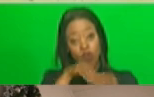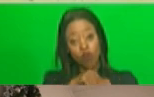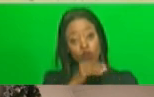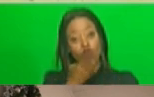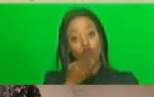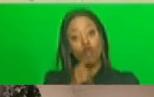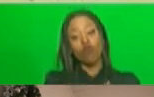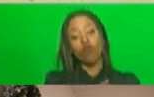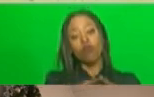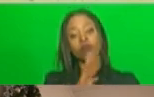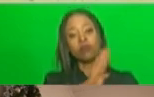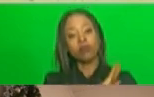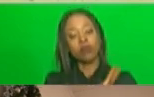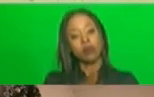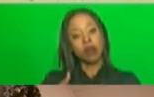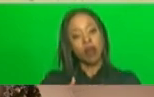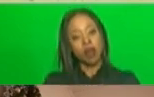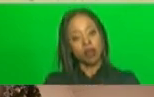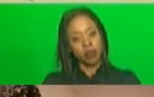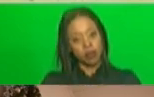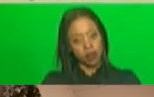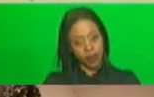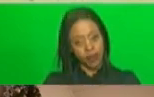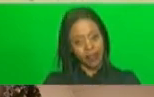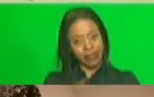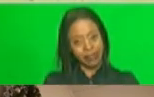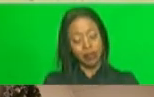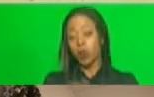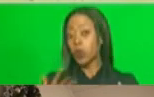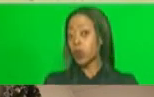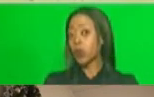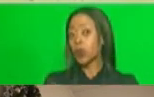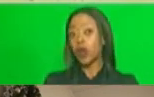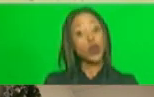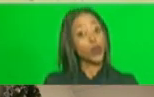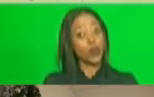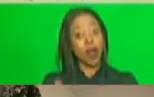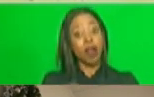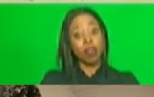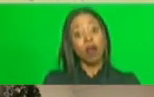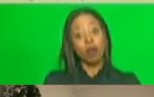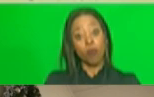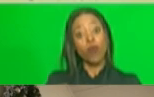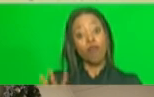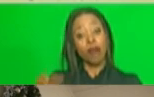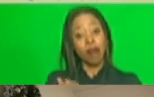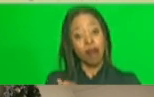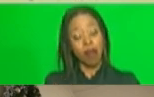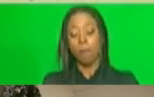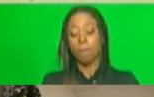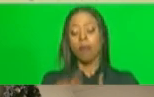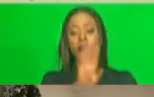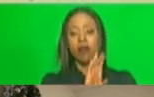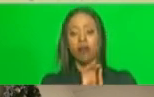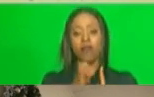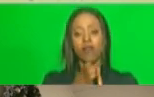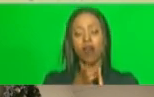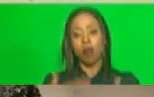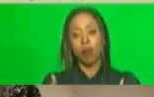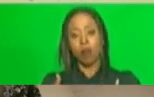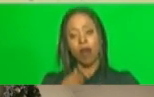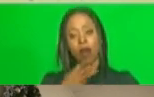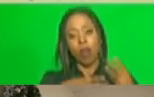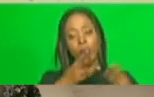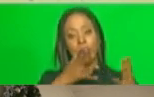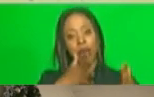African military health services, which did very well during COVID. Environmental health practitioners,